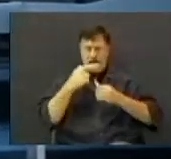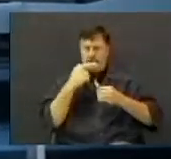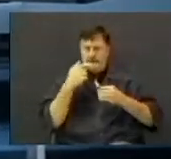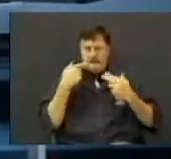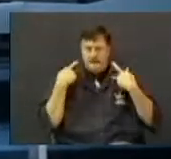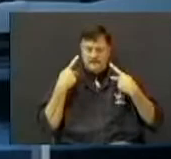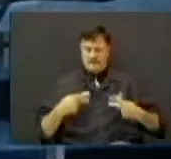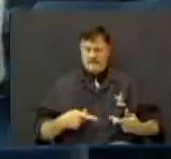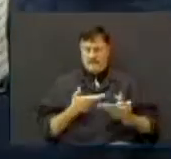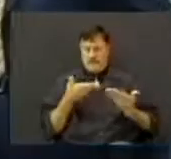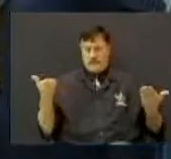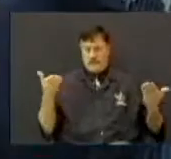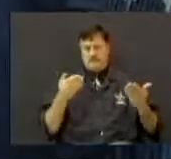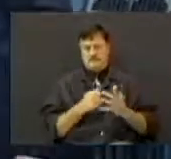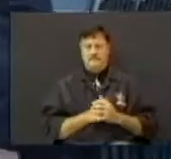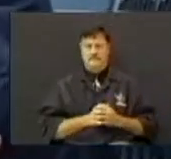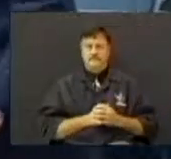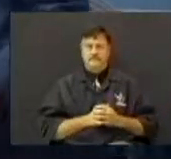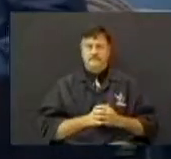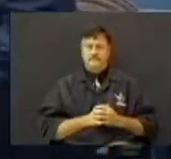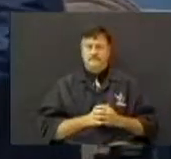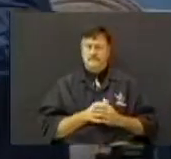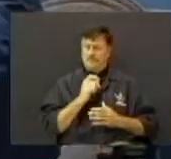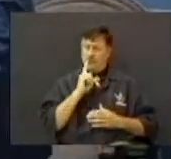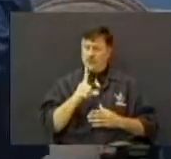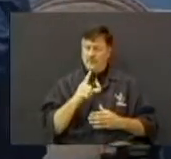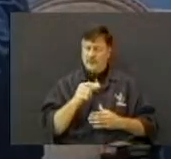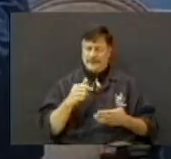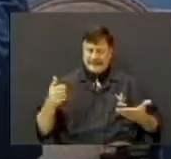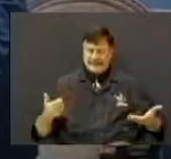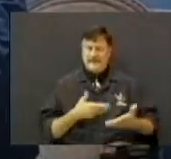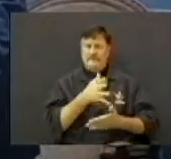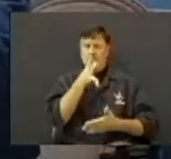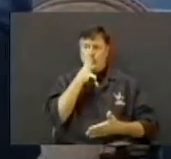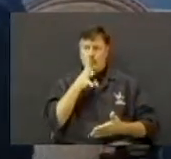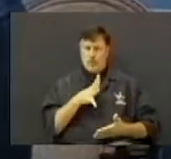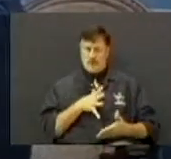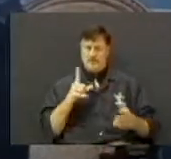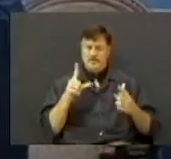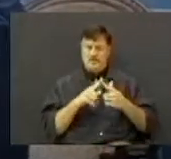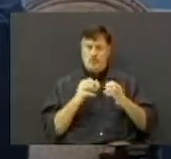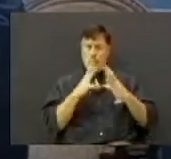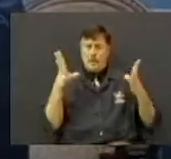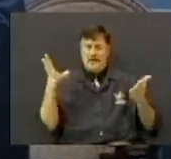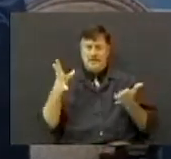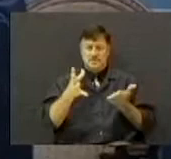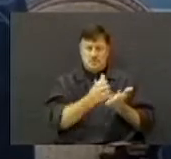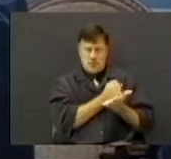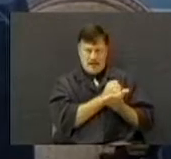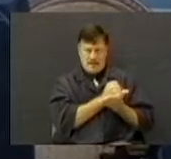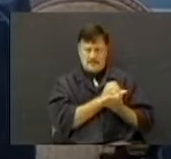I'm beating me up. I know. You say, boy, you're really giving women too much credit. No, they're the heart of the home.